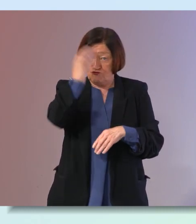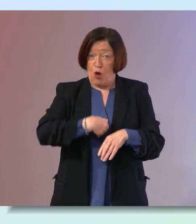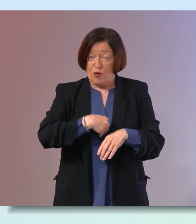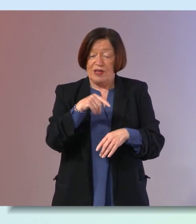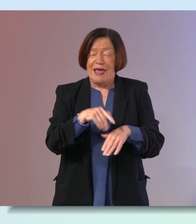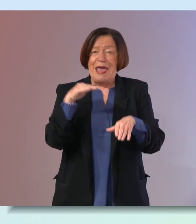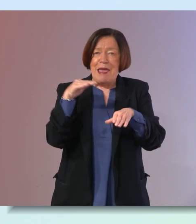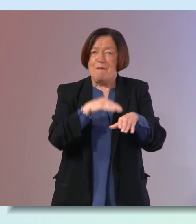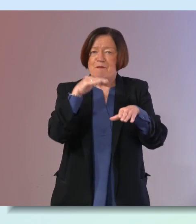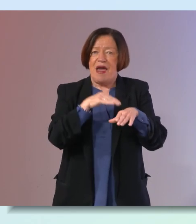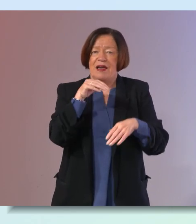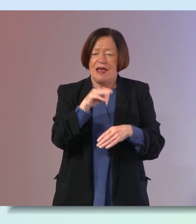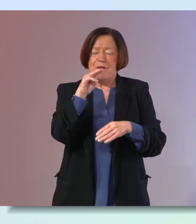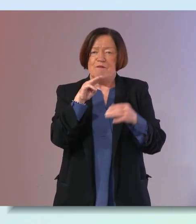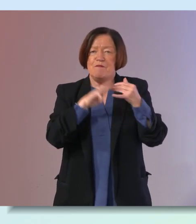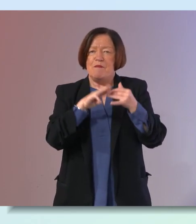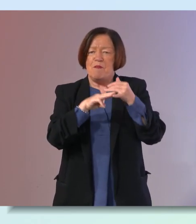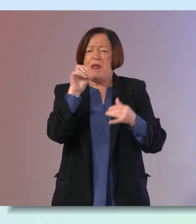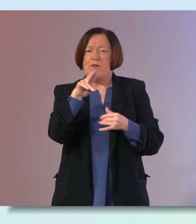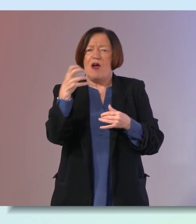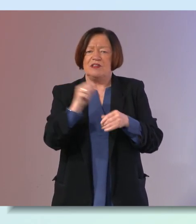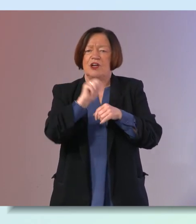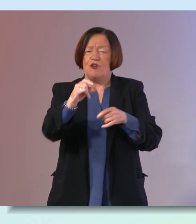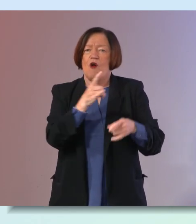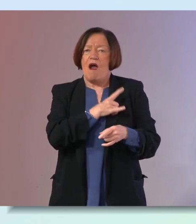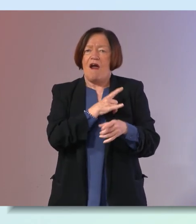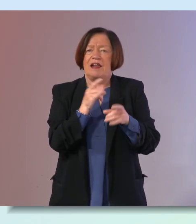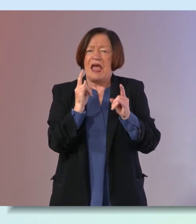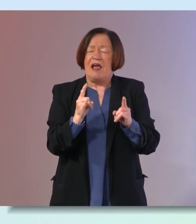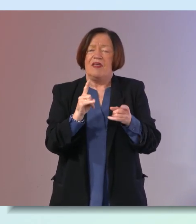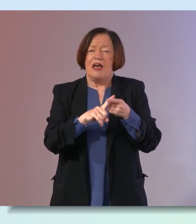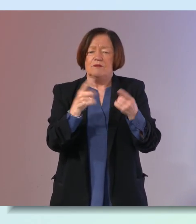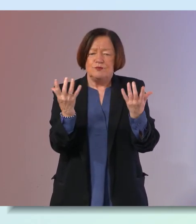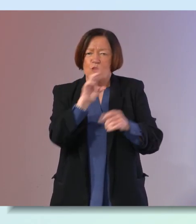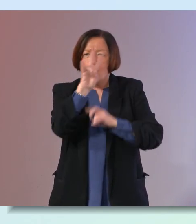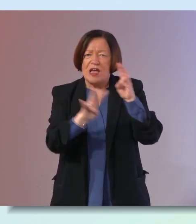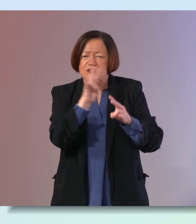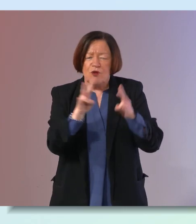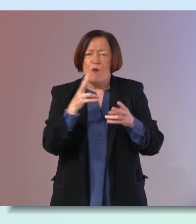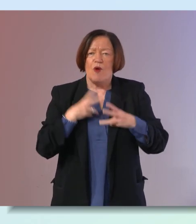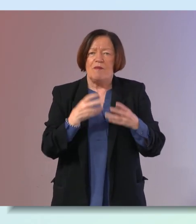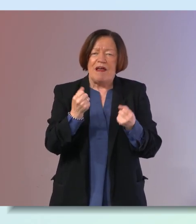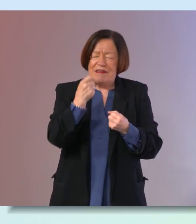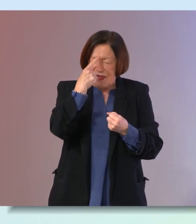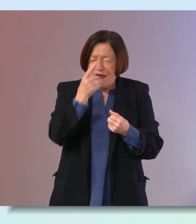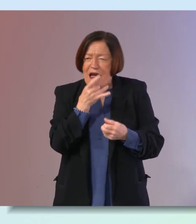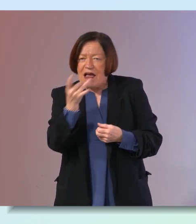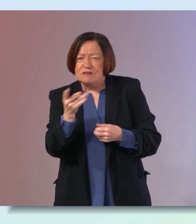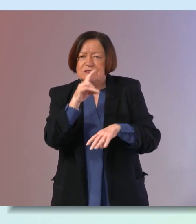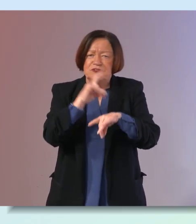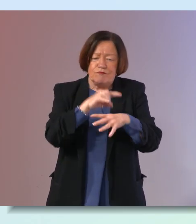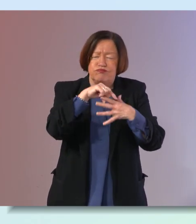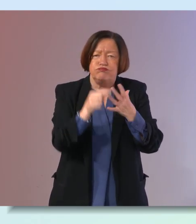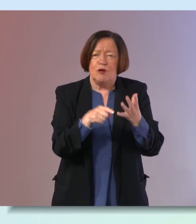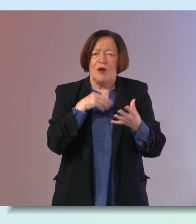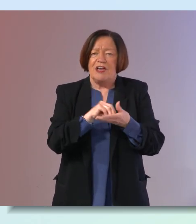impact that menopause has on your heart health and also what questions should women ask their healthcare providers of course we